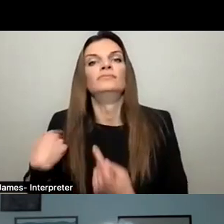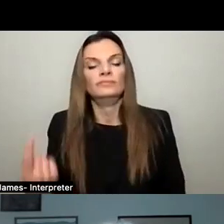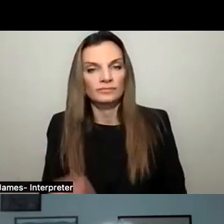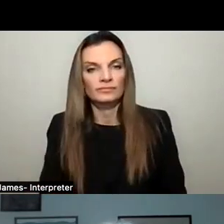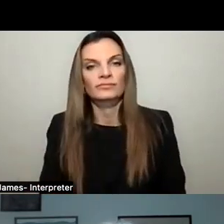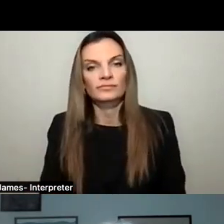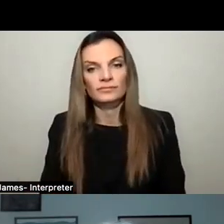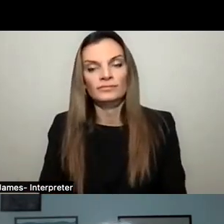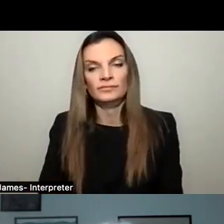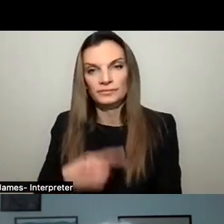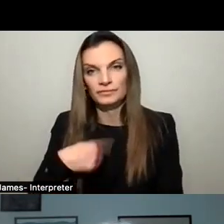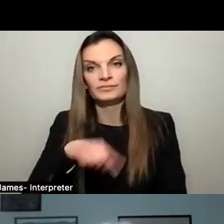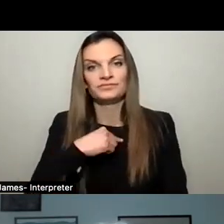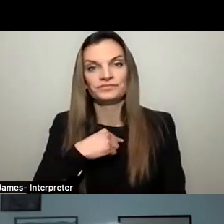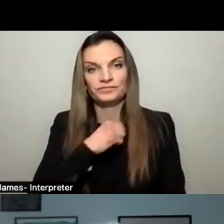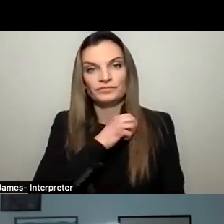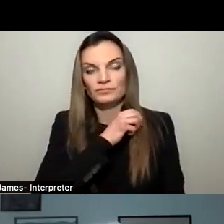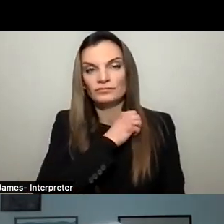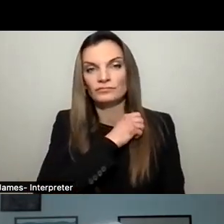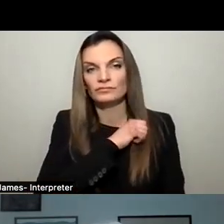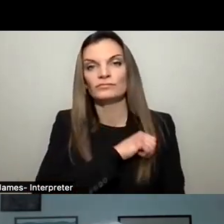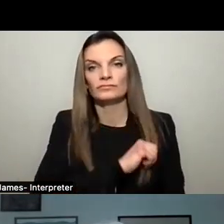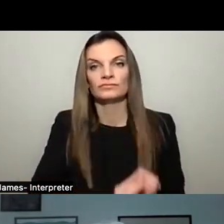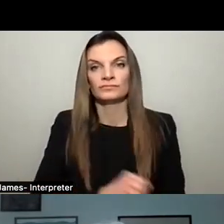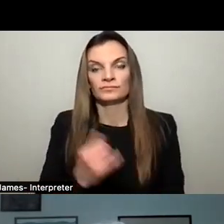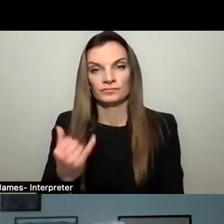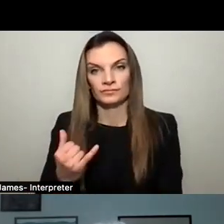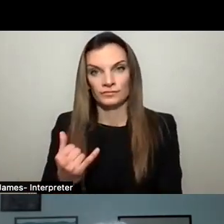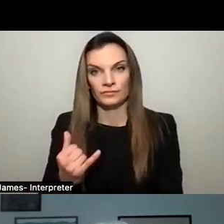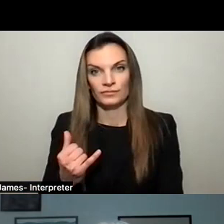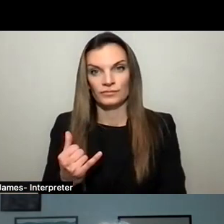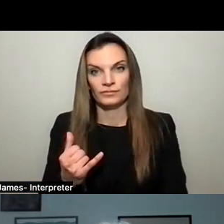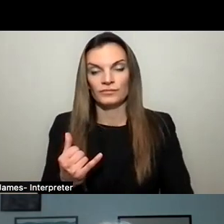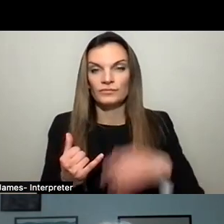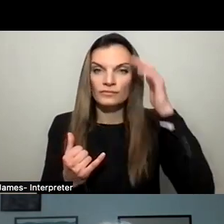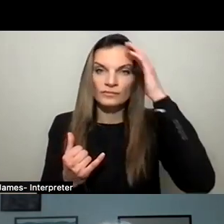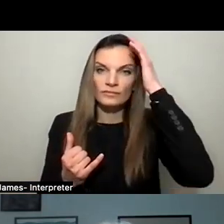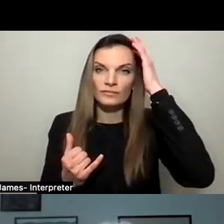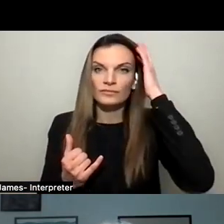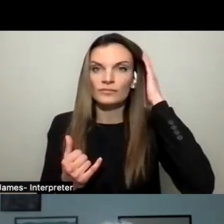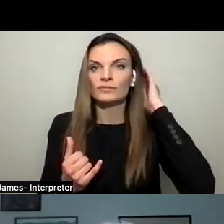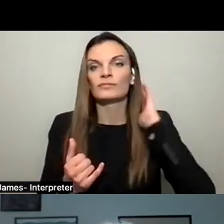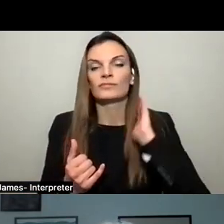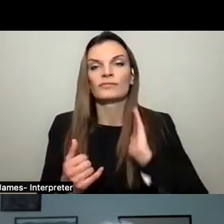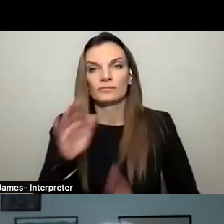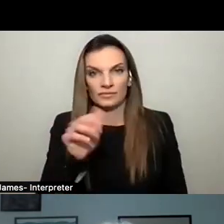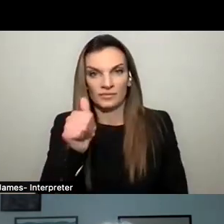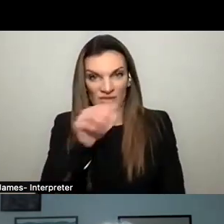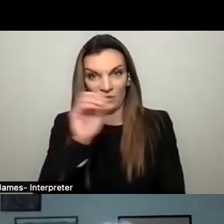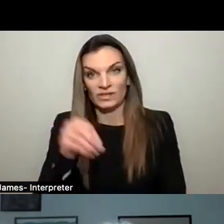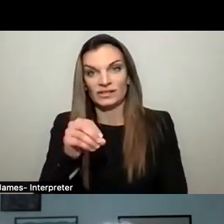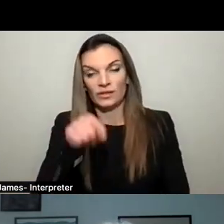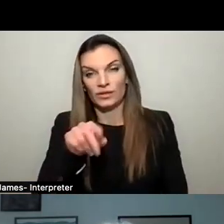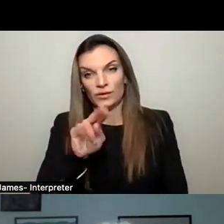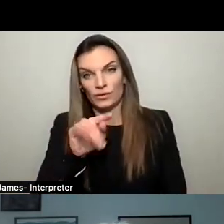So we are already at this point with the edge units, over 10% of the units in